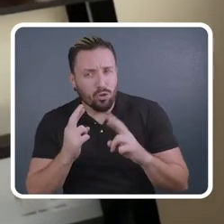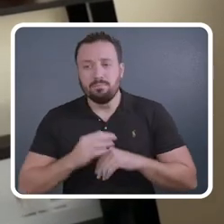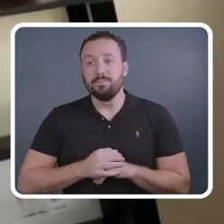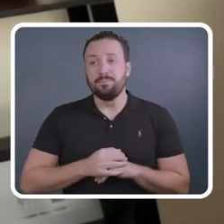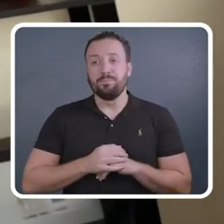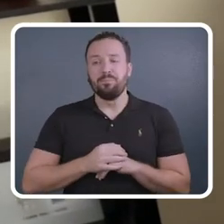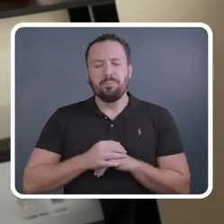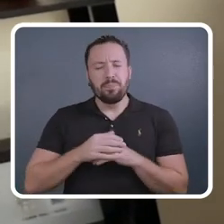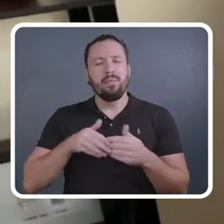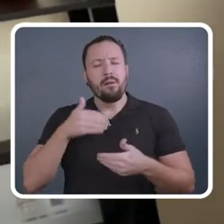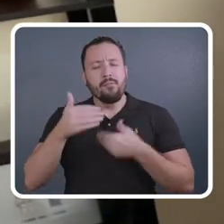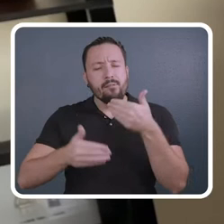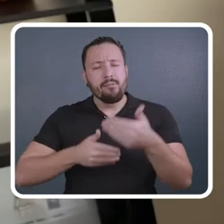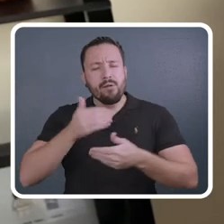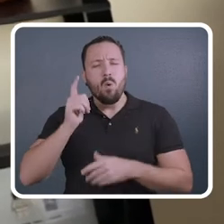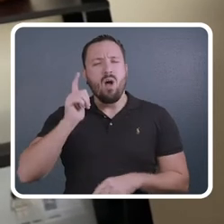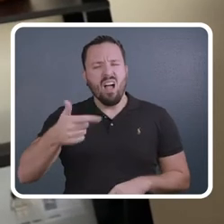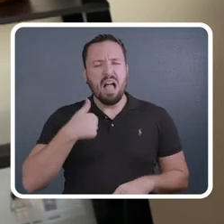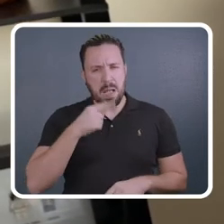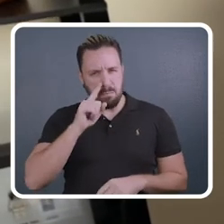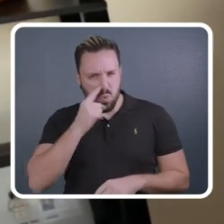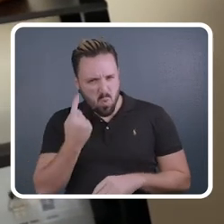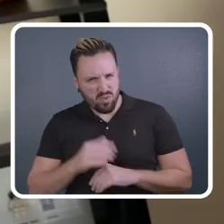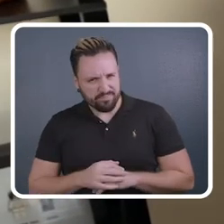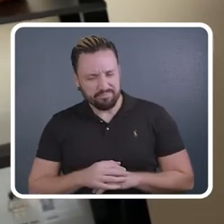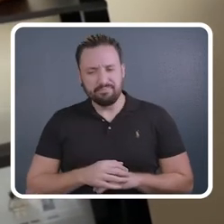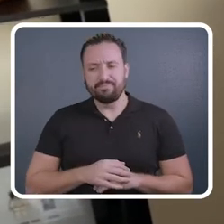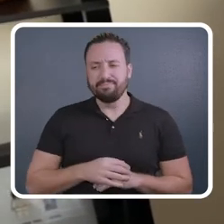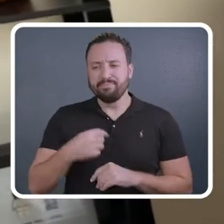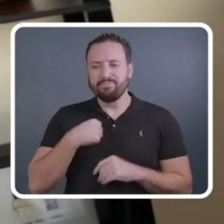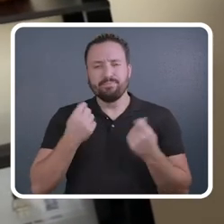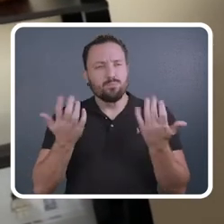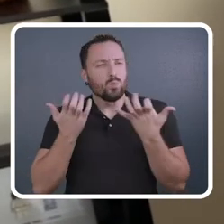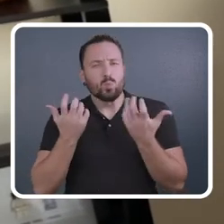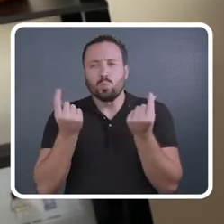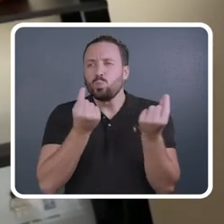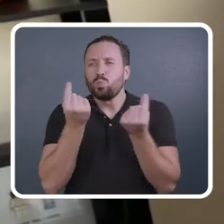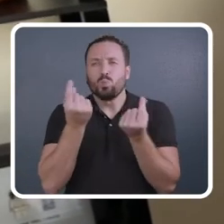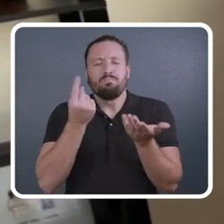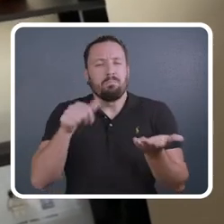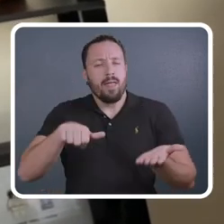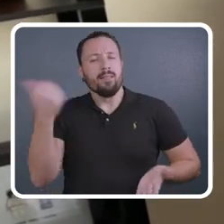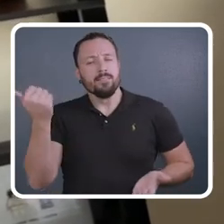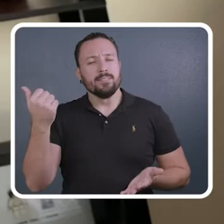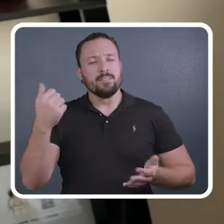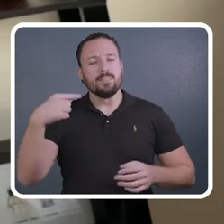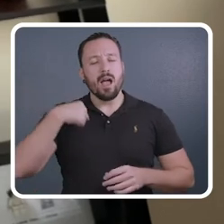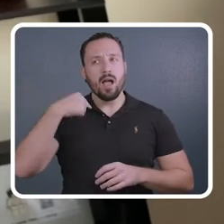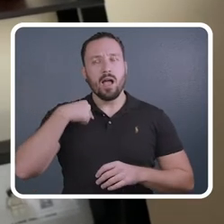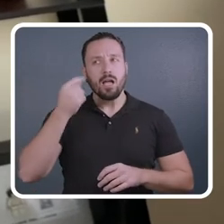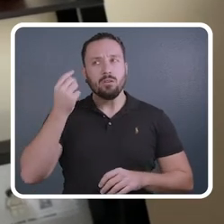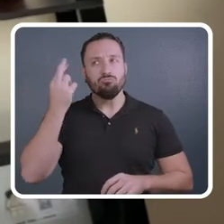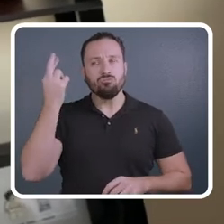But after a while, I got bored. I wanted to do something else. And I